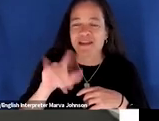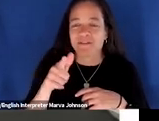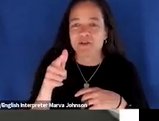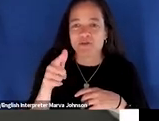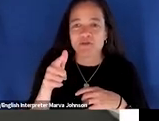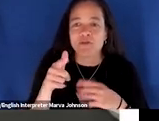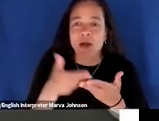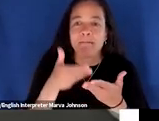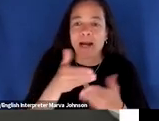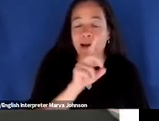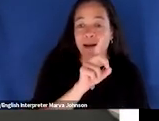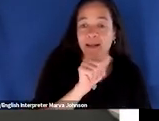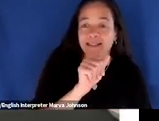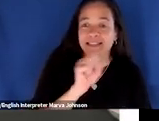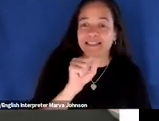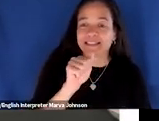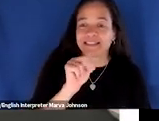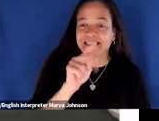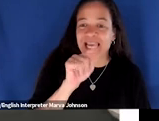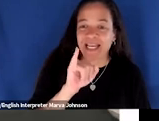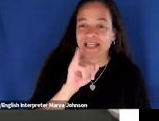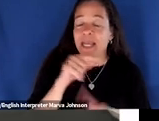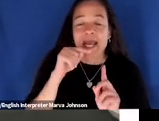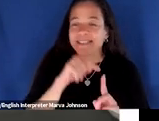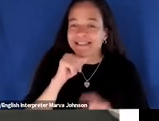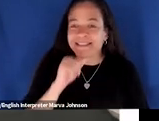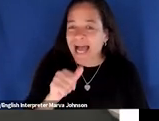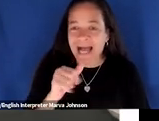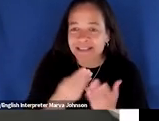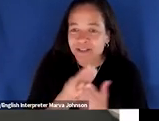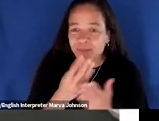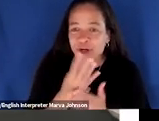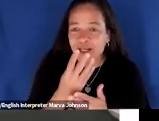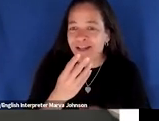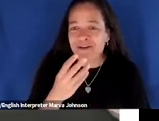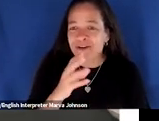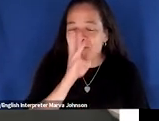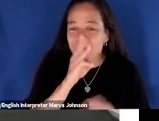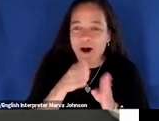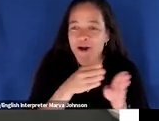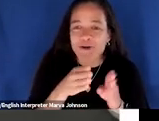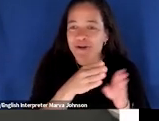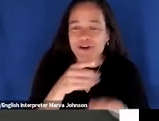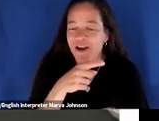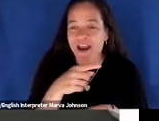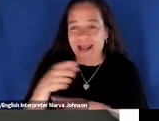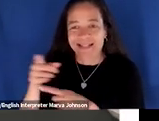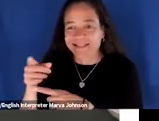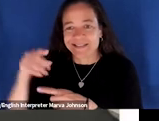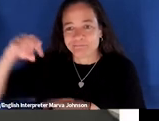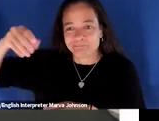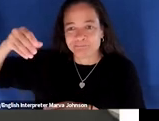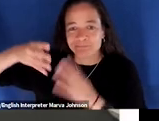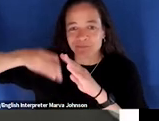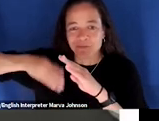other kinds of water it's not even spring water it's recycled water it's probably less good for you than what you're getting out of the tap if you use it a second